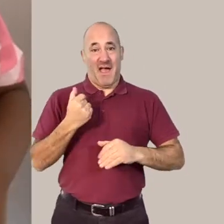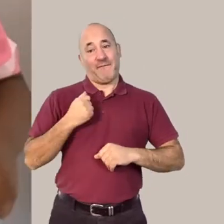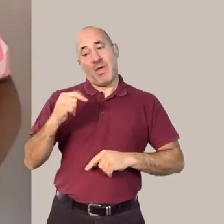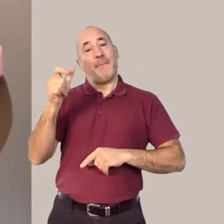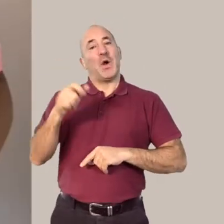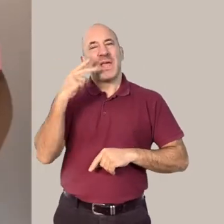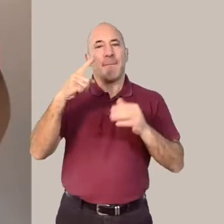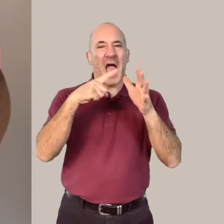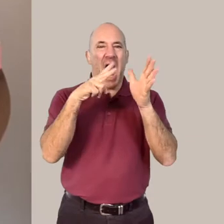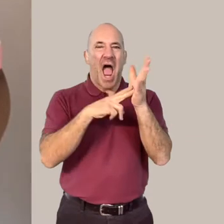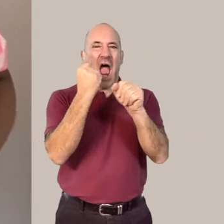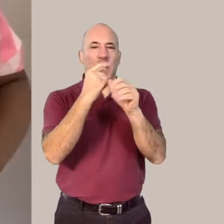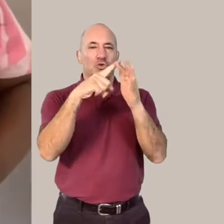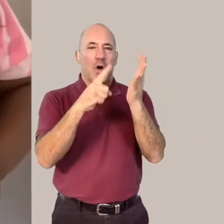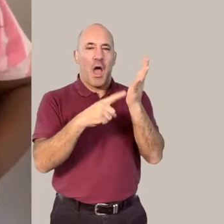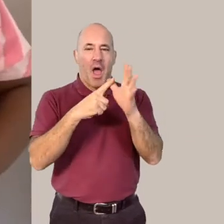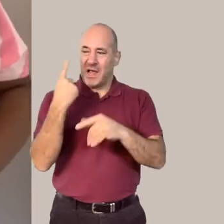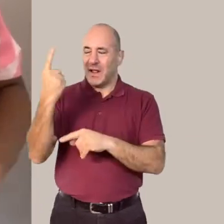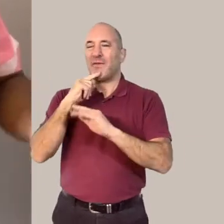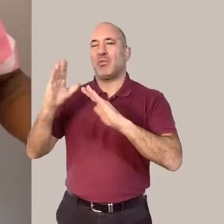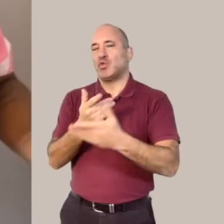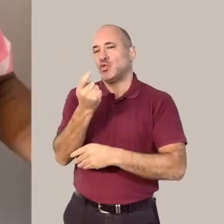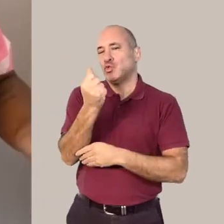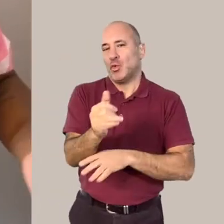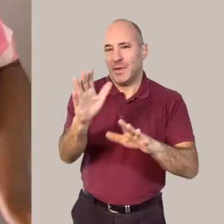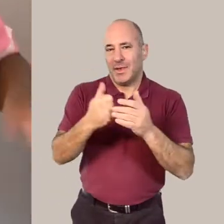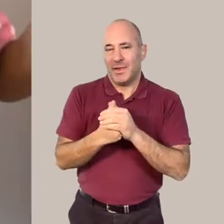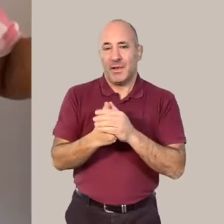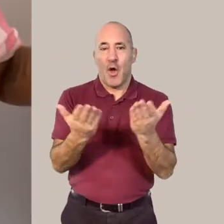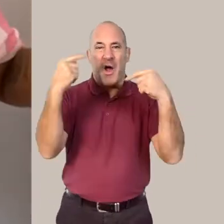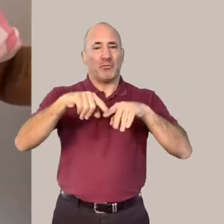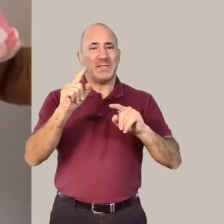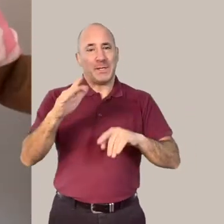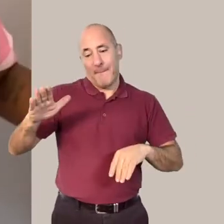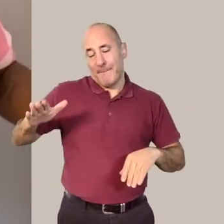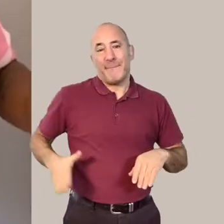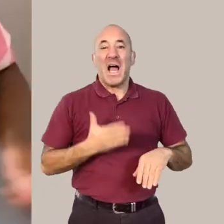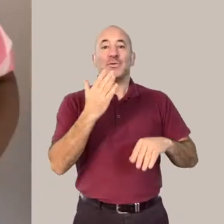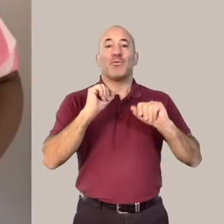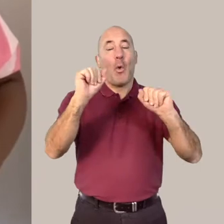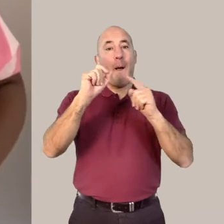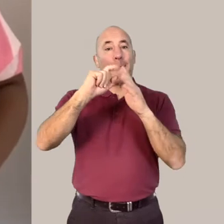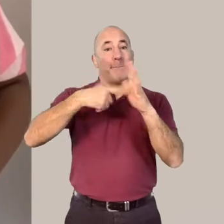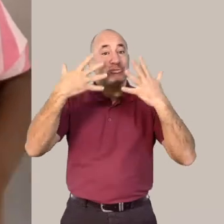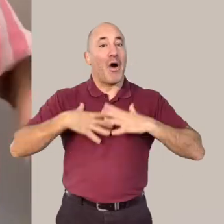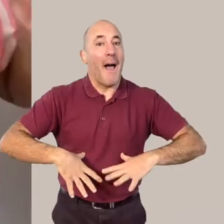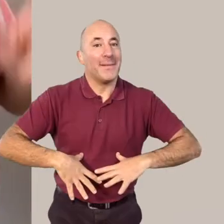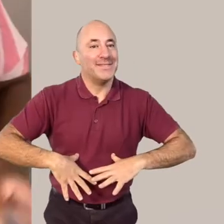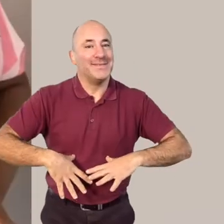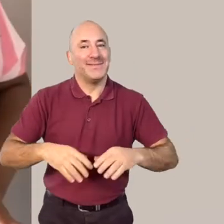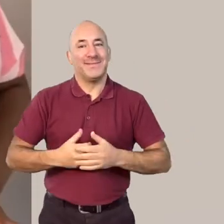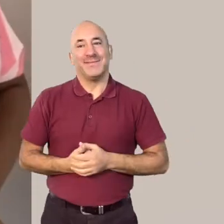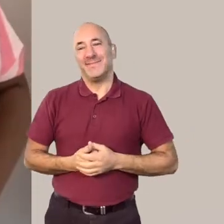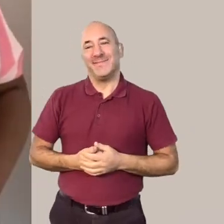I have Angela who will introduce herself in a moment and we would like to welcome you to